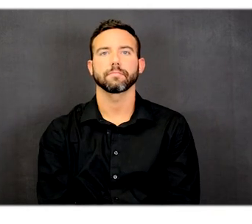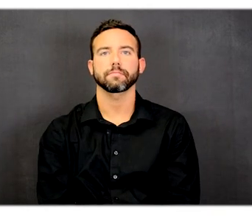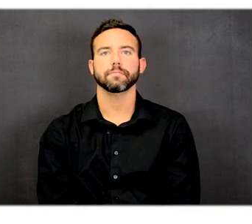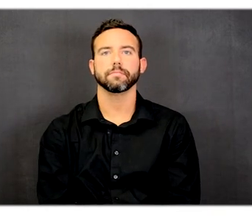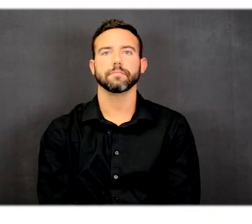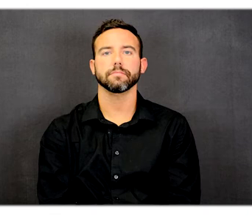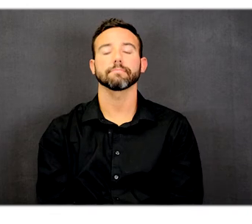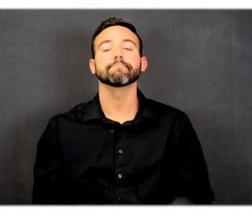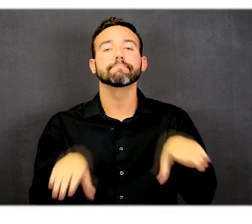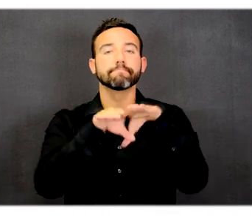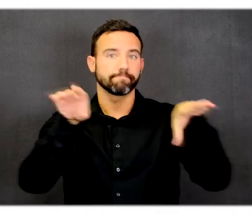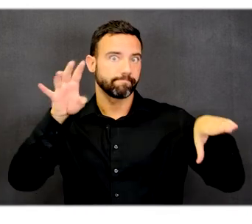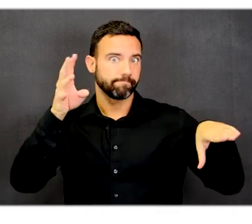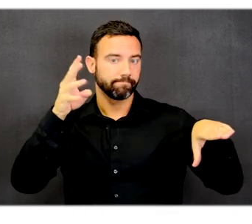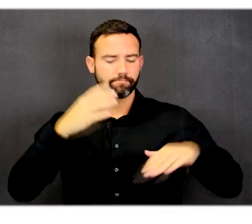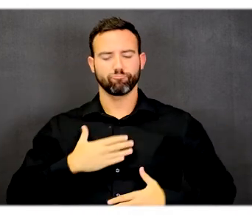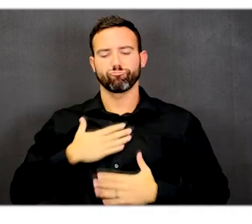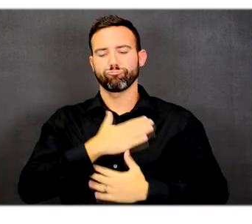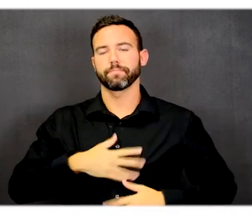Level 4, amenities.